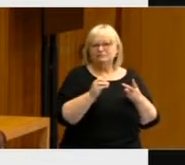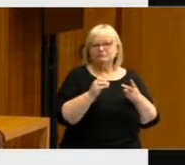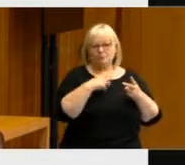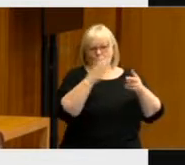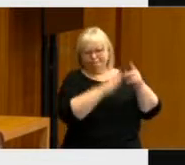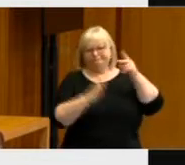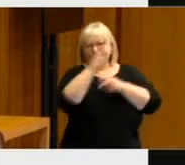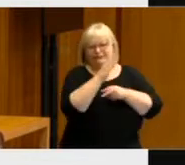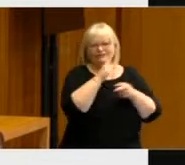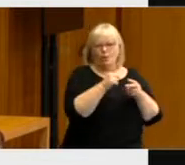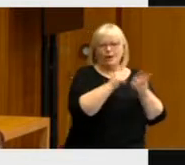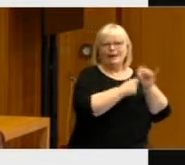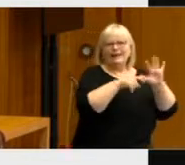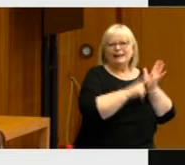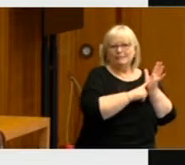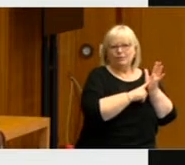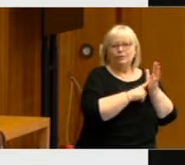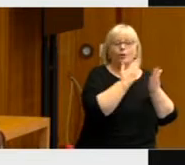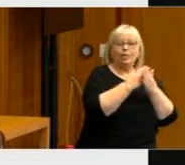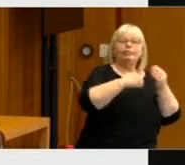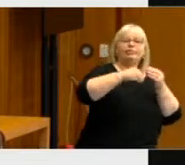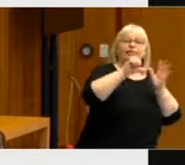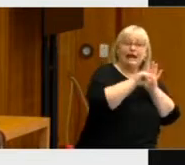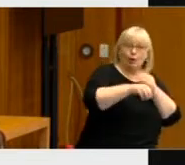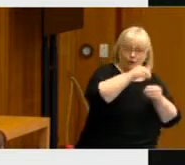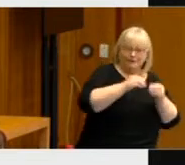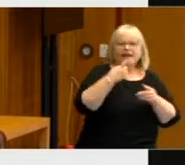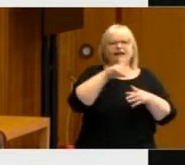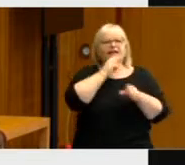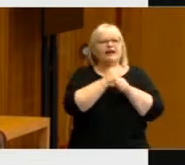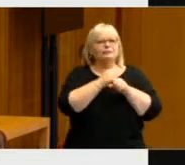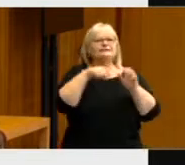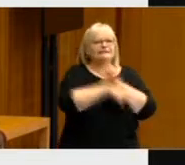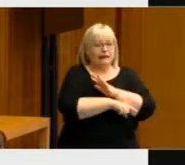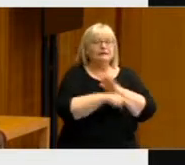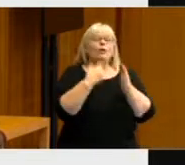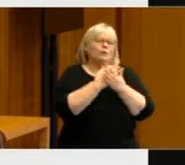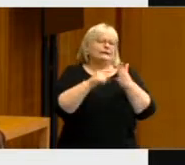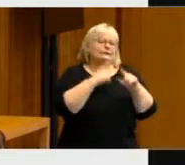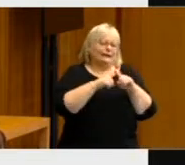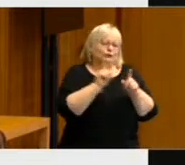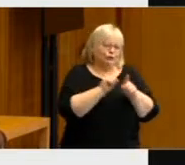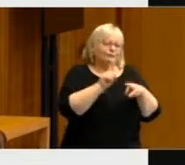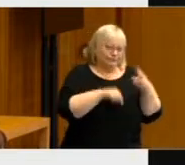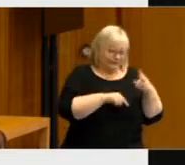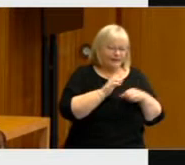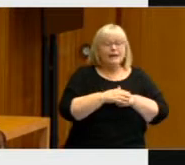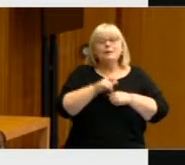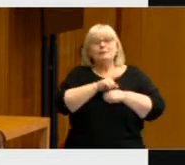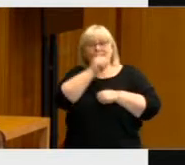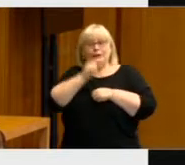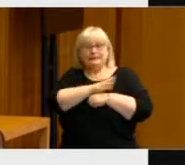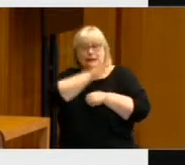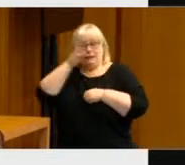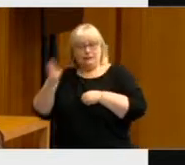the coalition on both the economy and government debt and also on taxation. At the other end you can see that